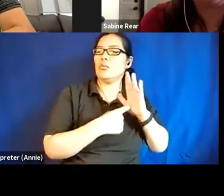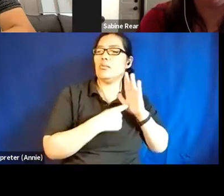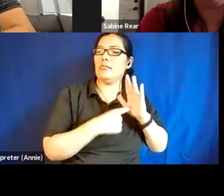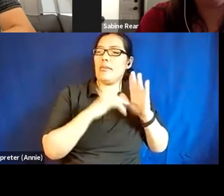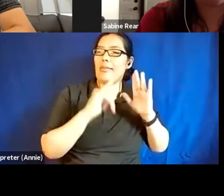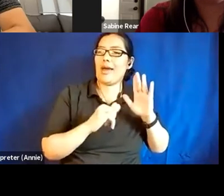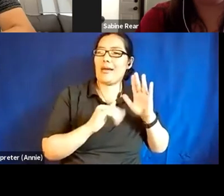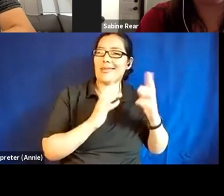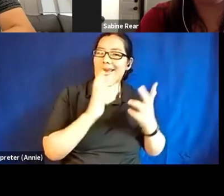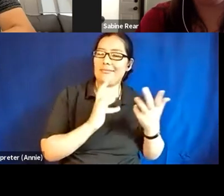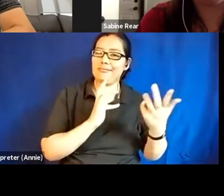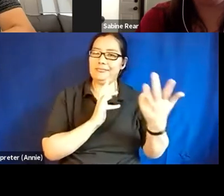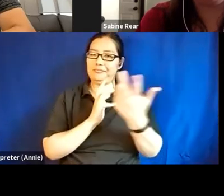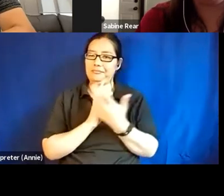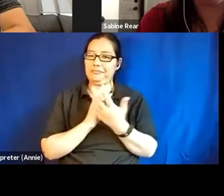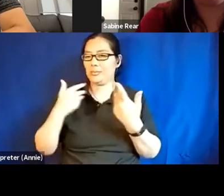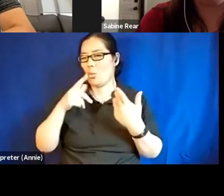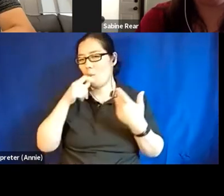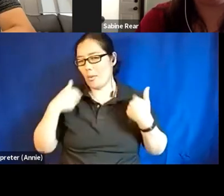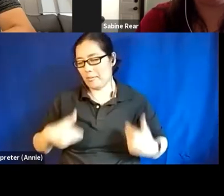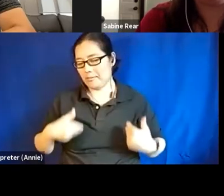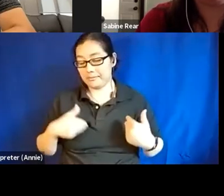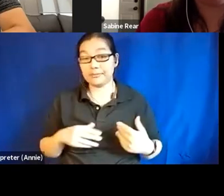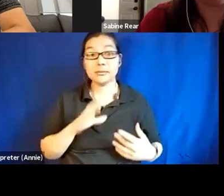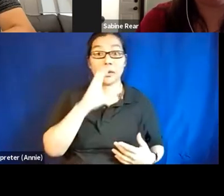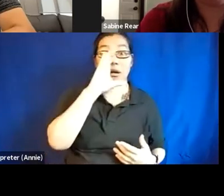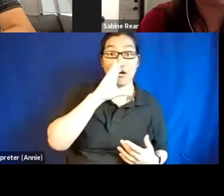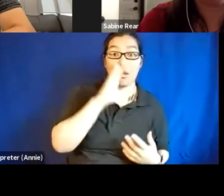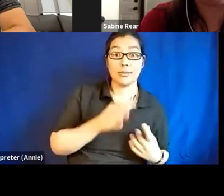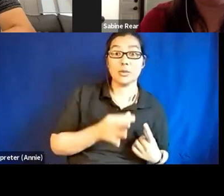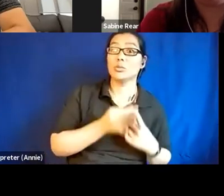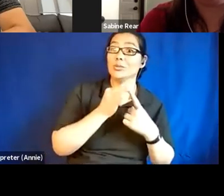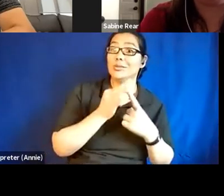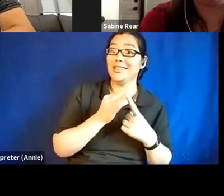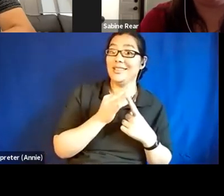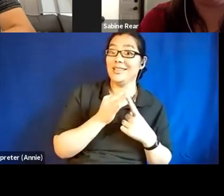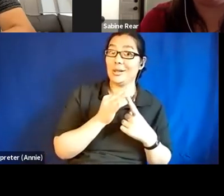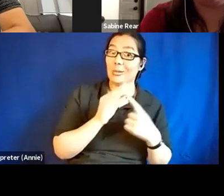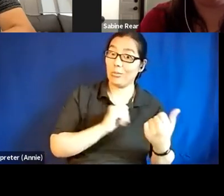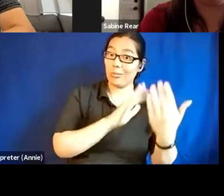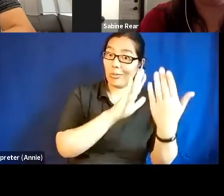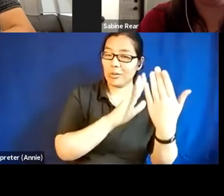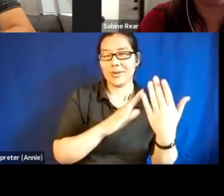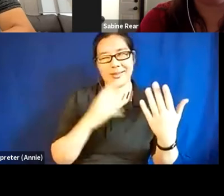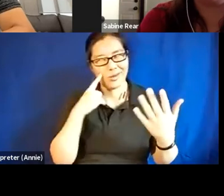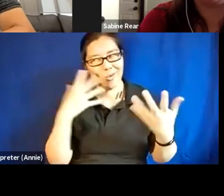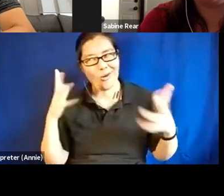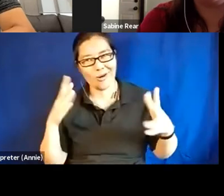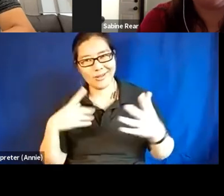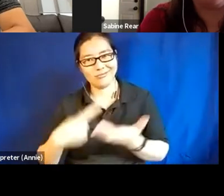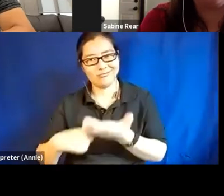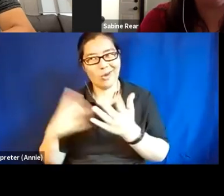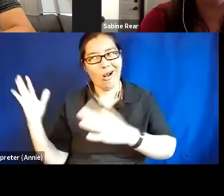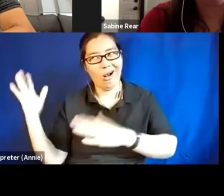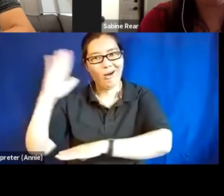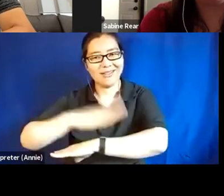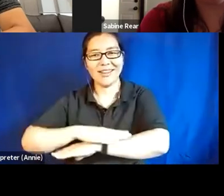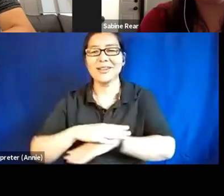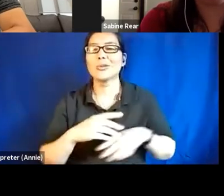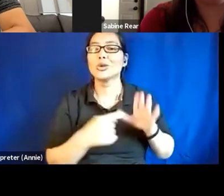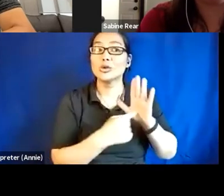works for me. Comics are a unique medium in terms of the way in which, I think this has been discussed at length here, but we show and tell